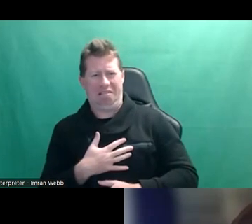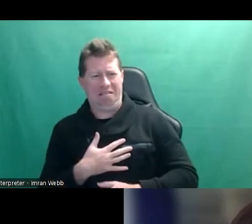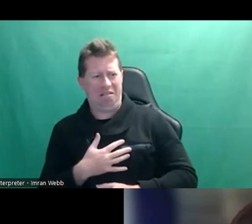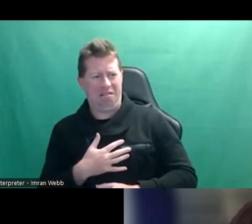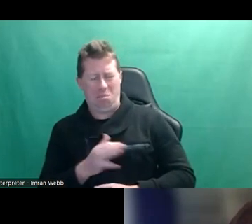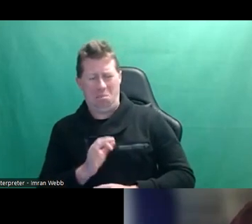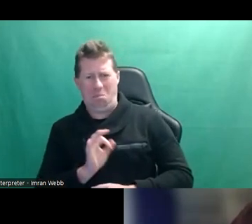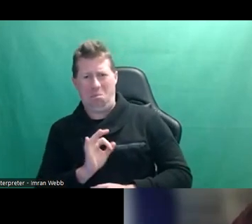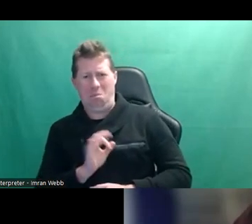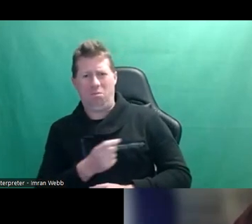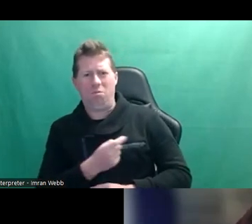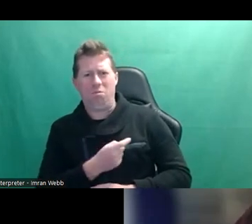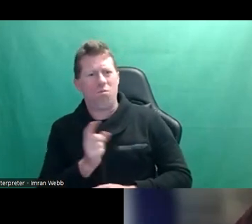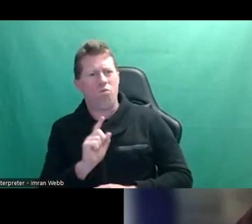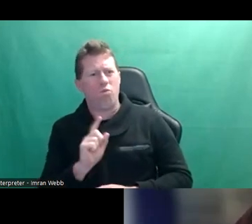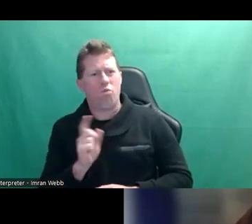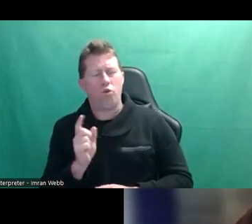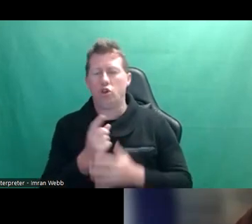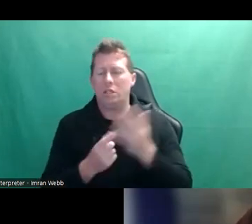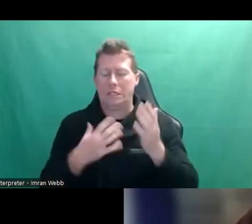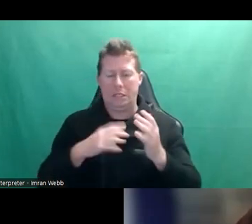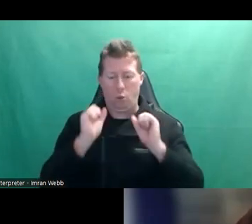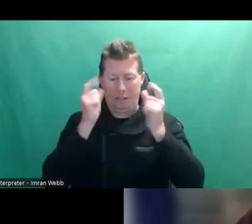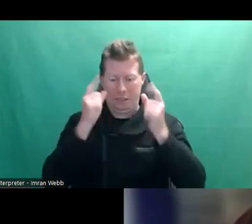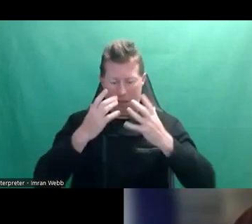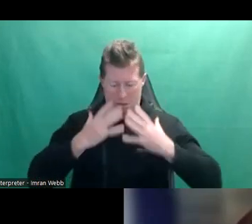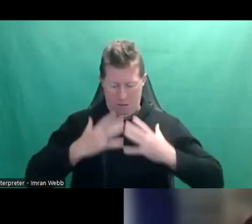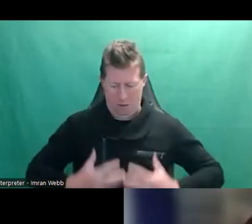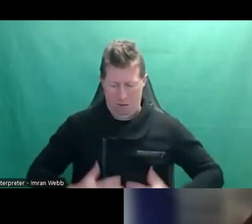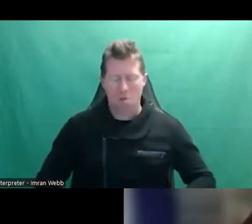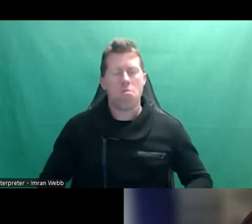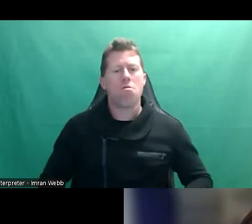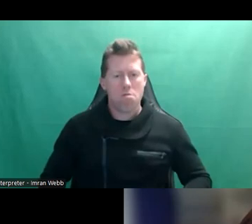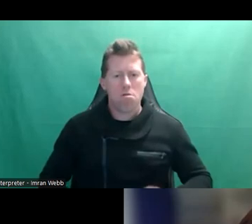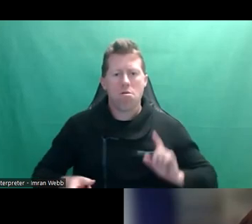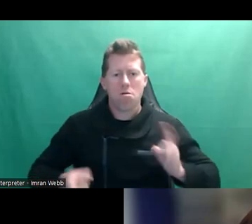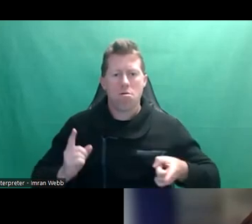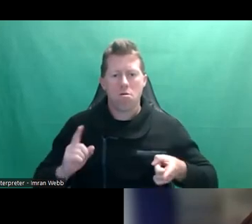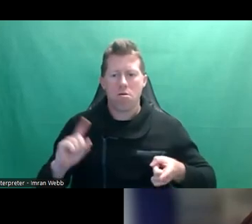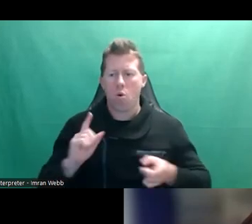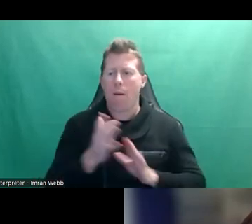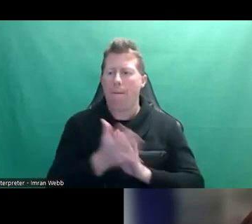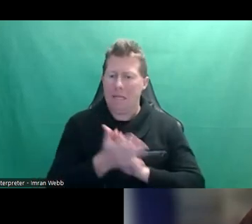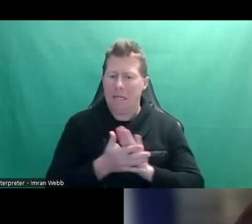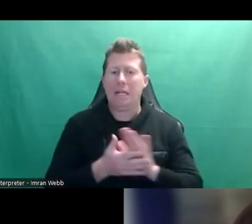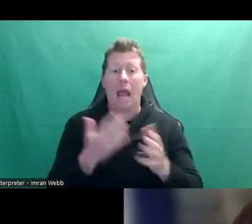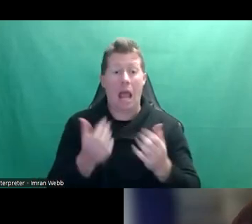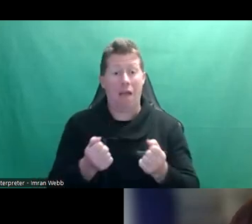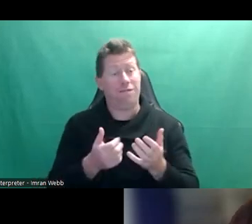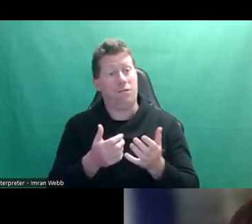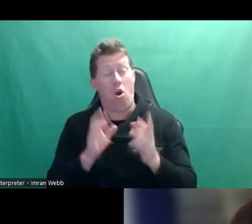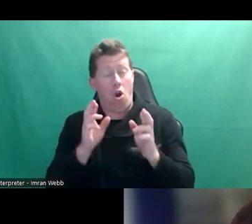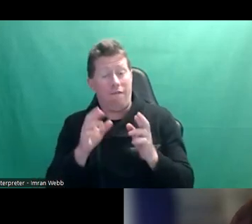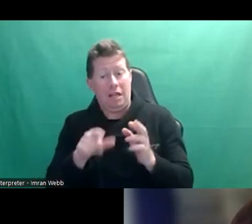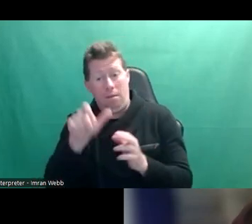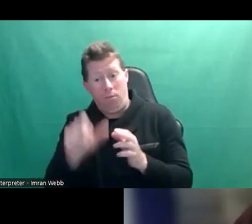little bit scared and just understanding those early signals, I think, and being able to have those conversations with an adult, preferably,